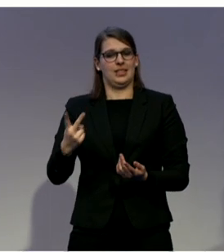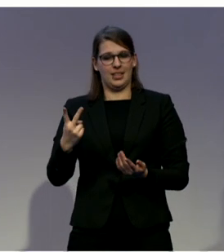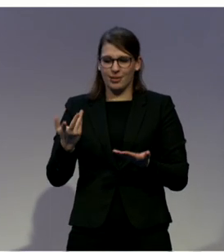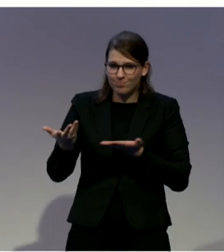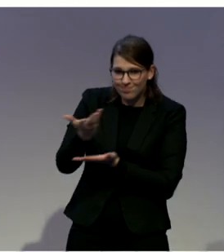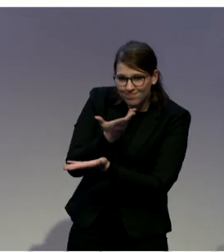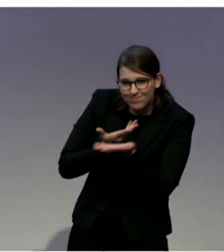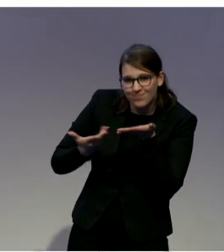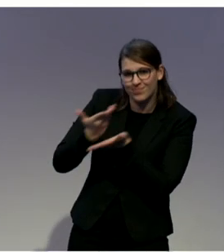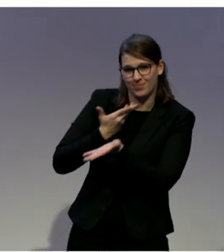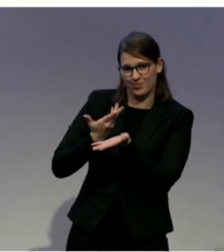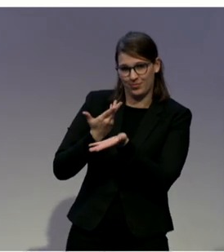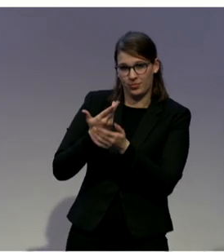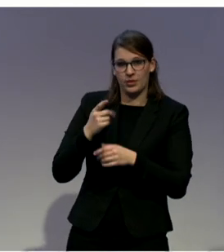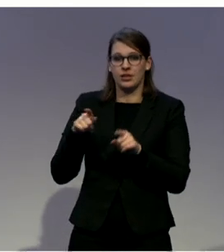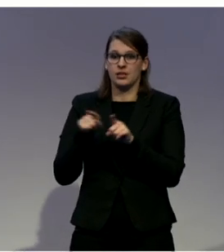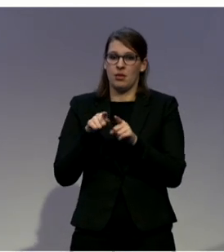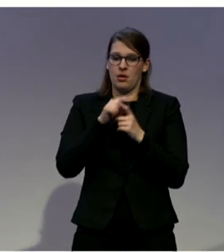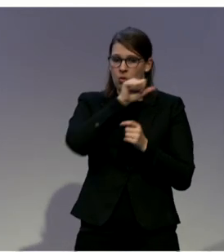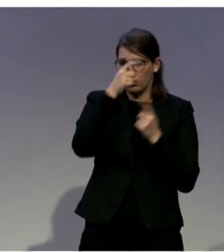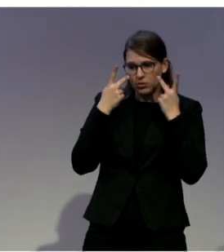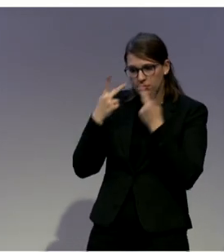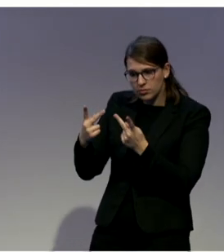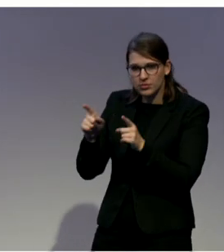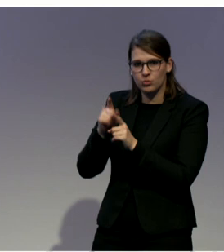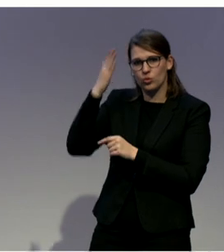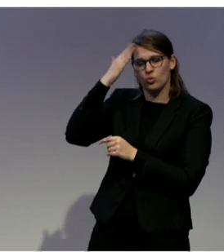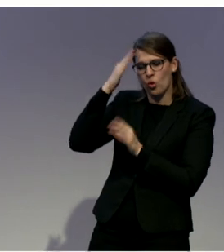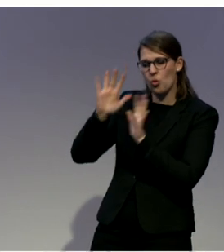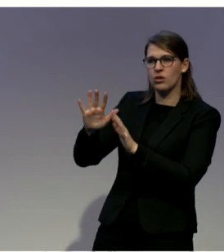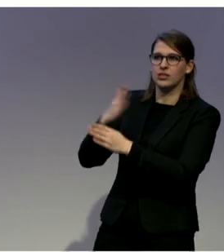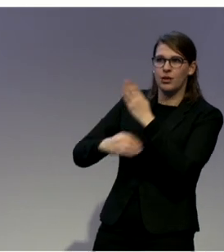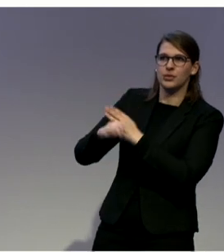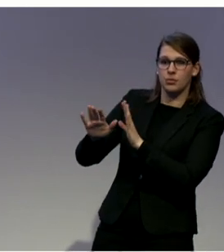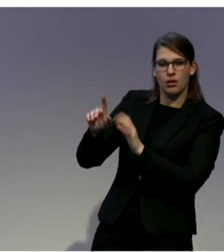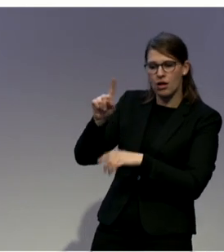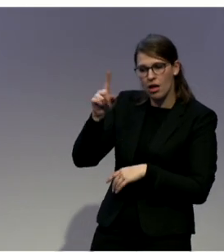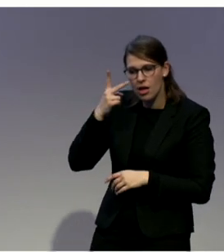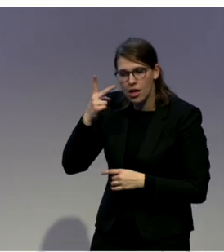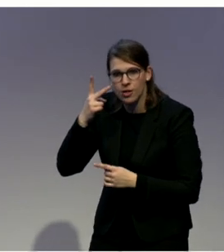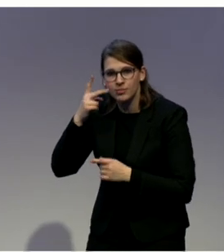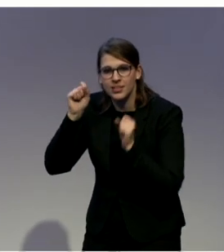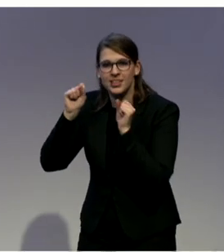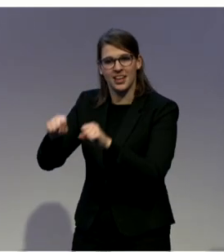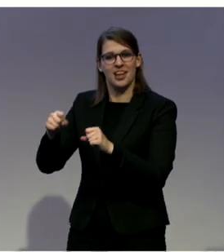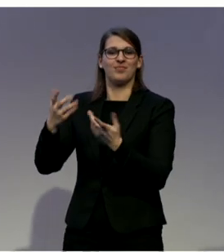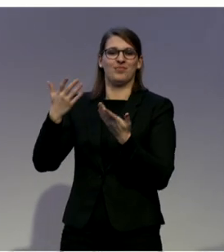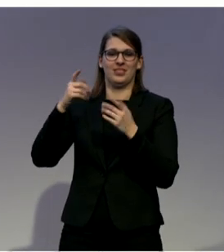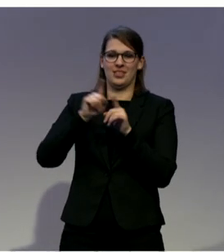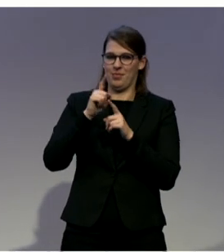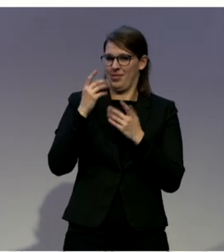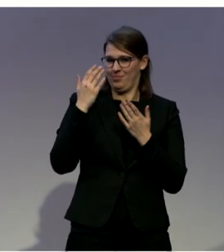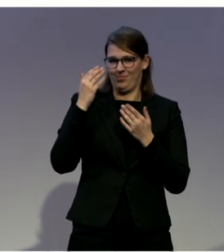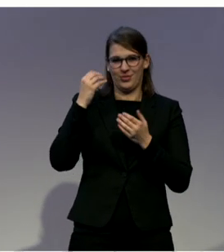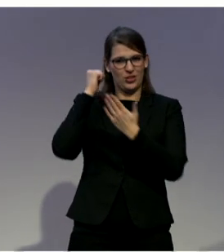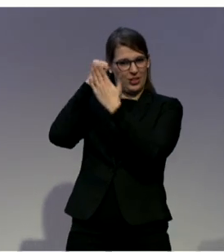reduced, slowly, but it can. So, on the one side of the support scale are the